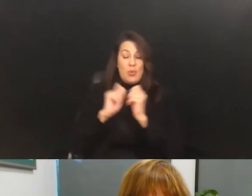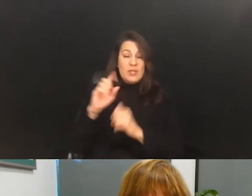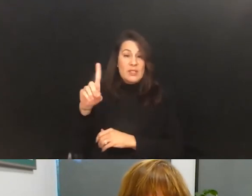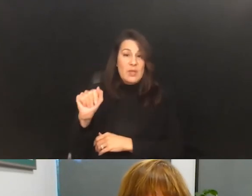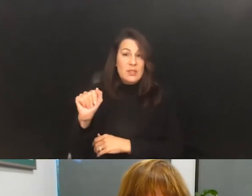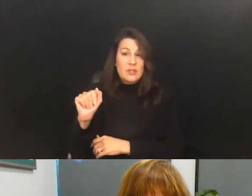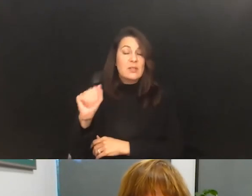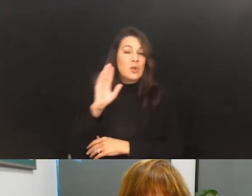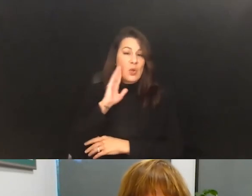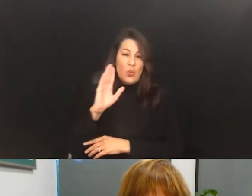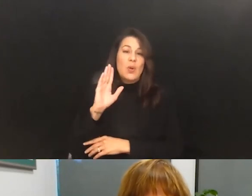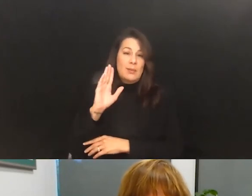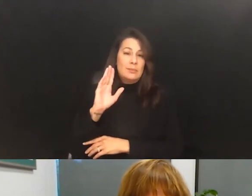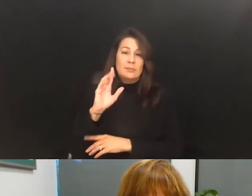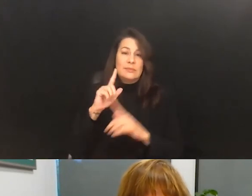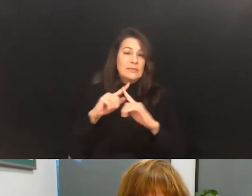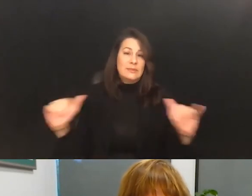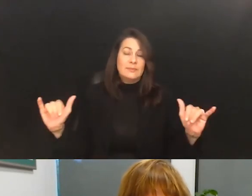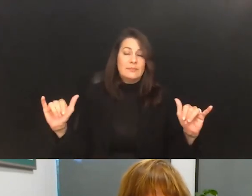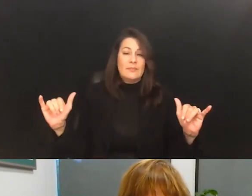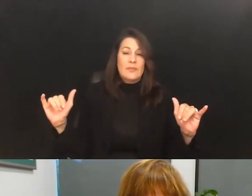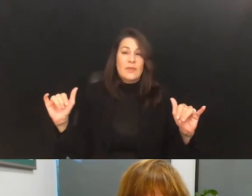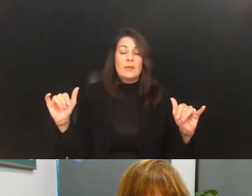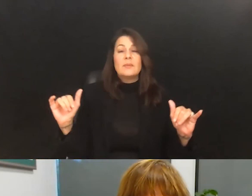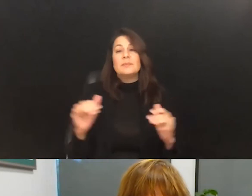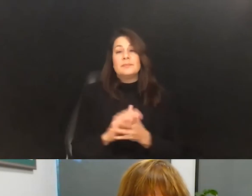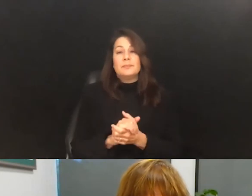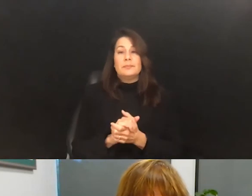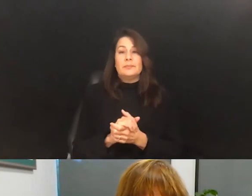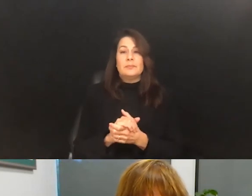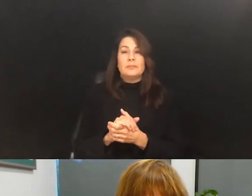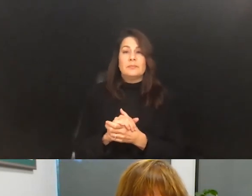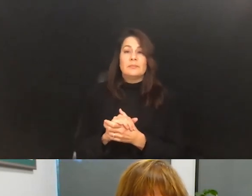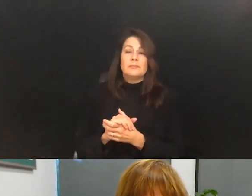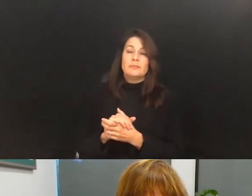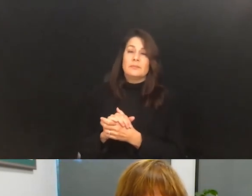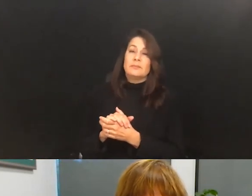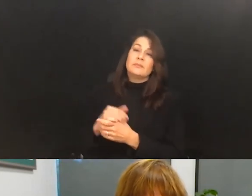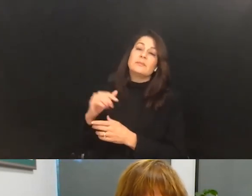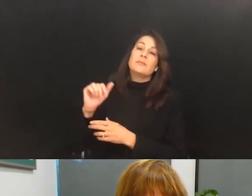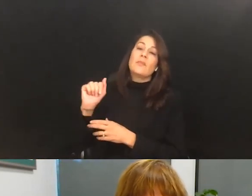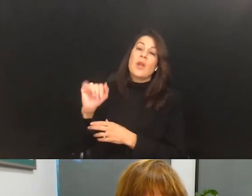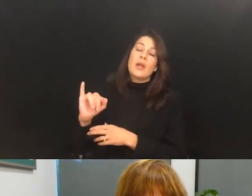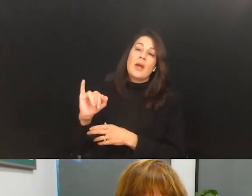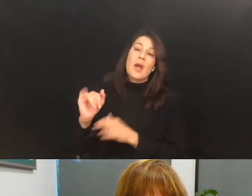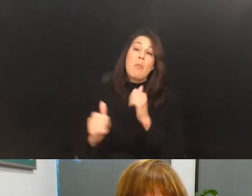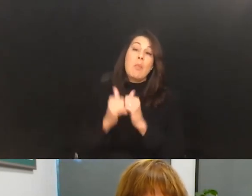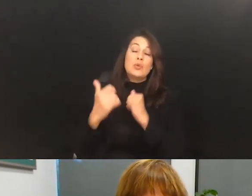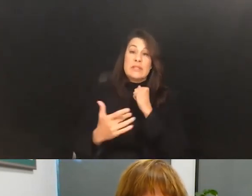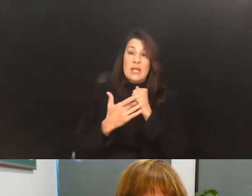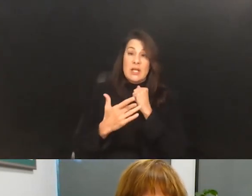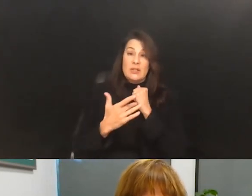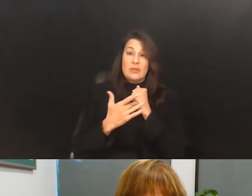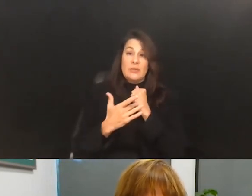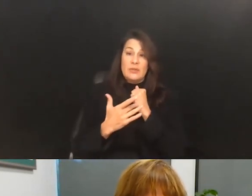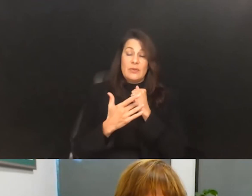it's still going to come out the same way. And the problem is with, with AI and with most technologies, it then becomes